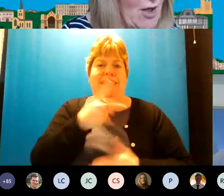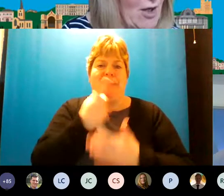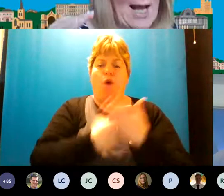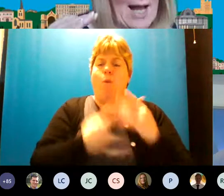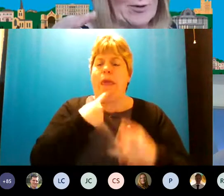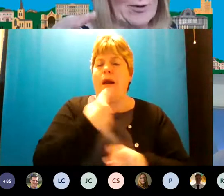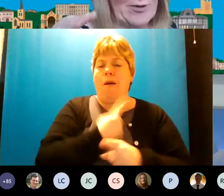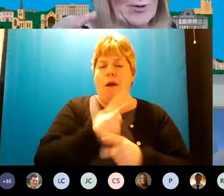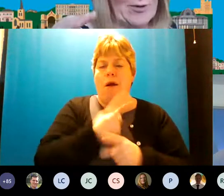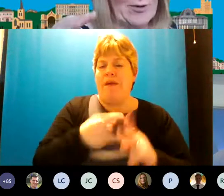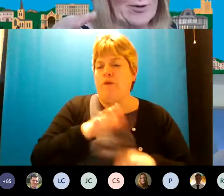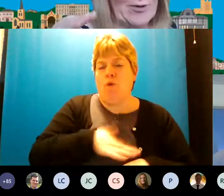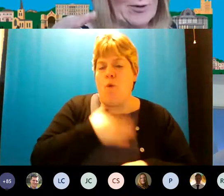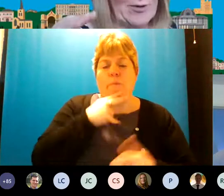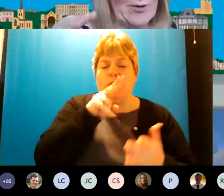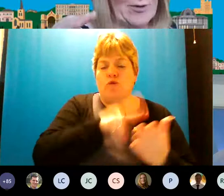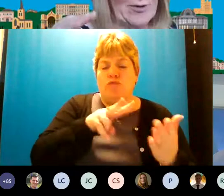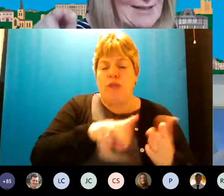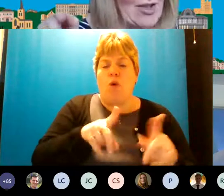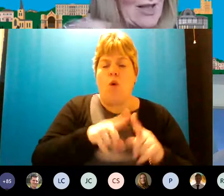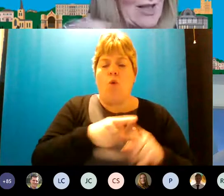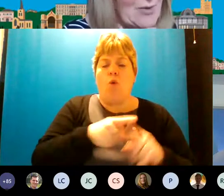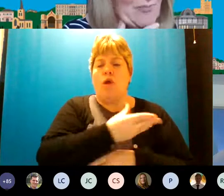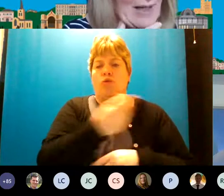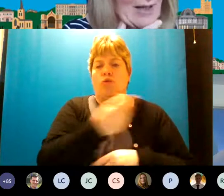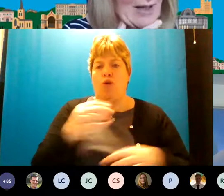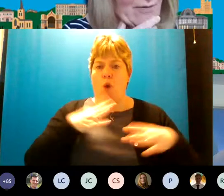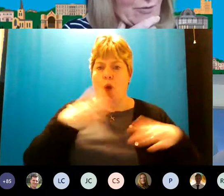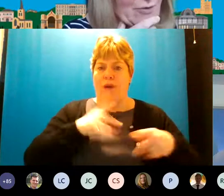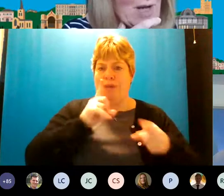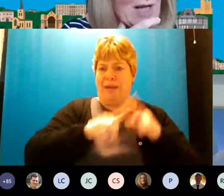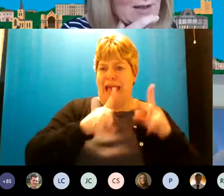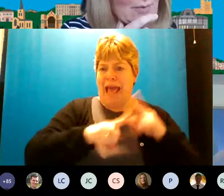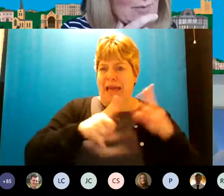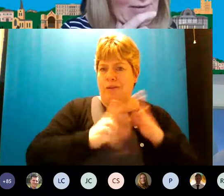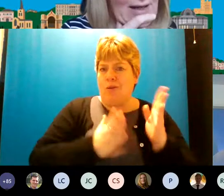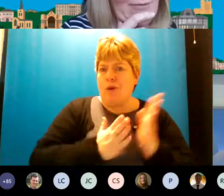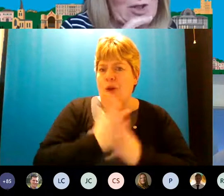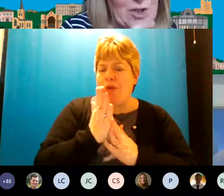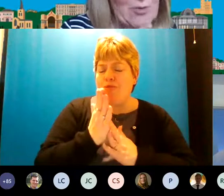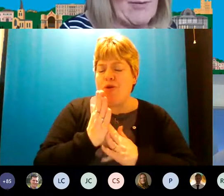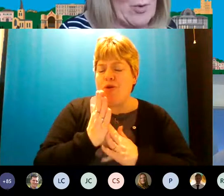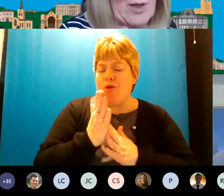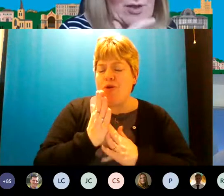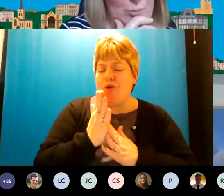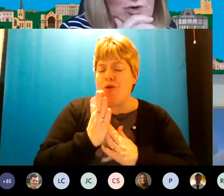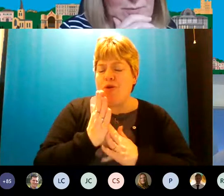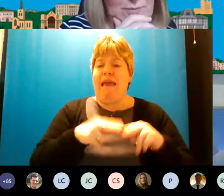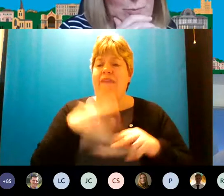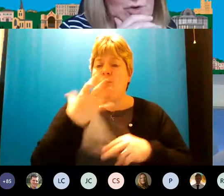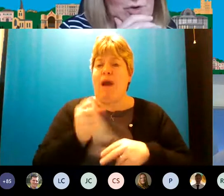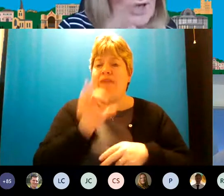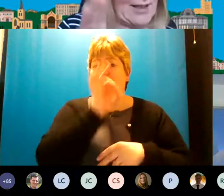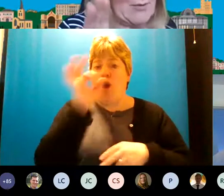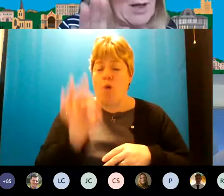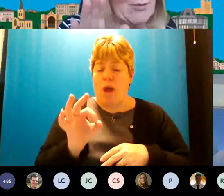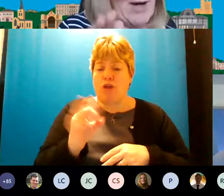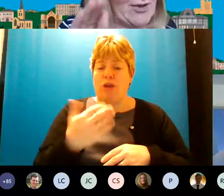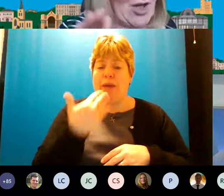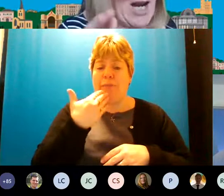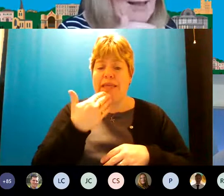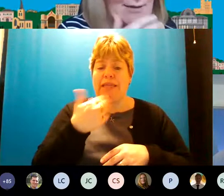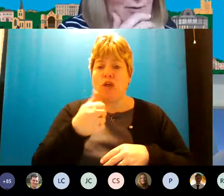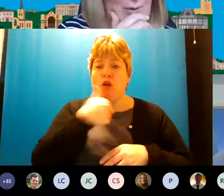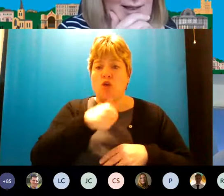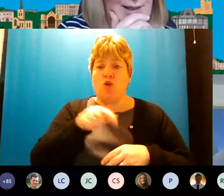to uh and also i think some of them have been answered as we've been going through so if if you do have a question would you would you like to